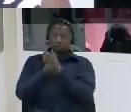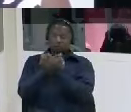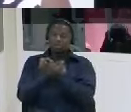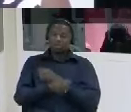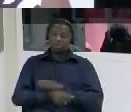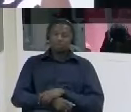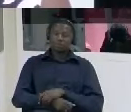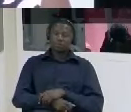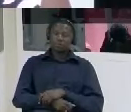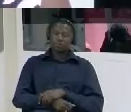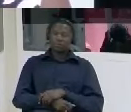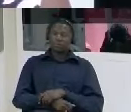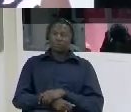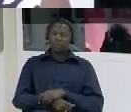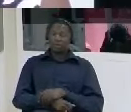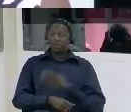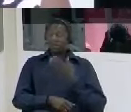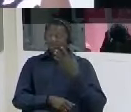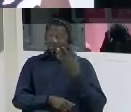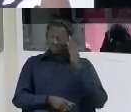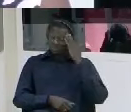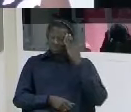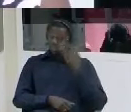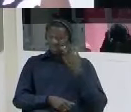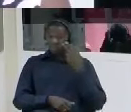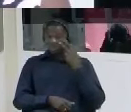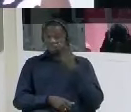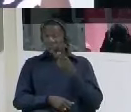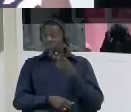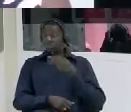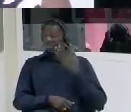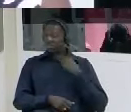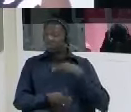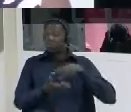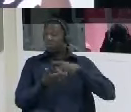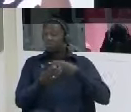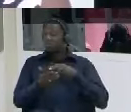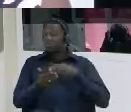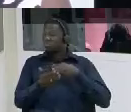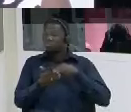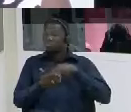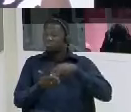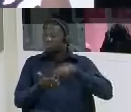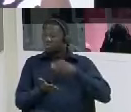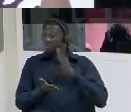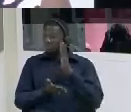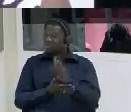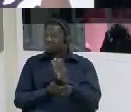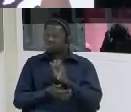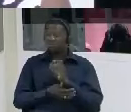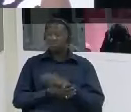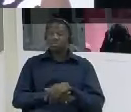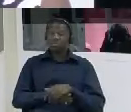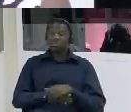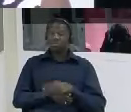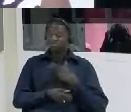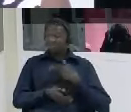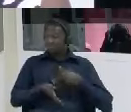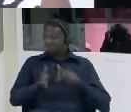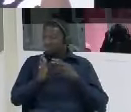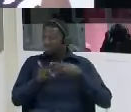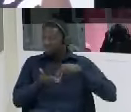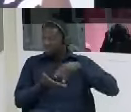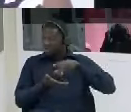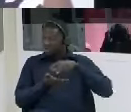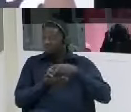normal so I have the belief that they were tortured also because the way they how they were walking there was a